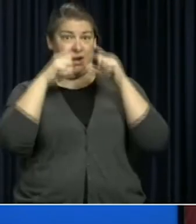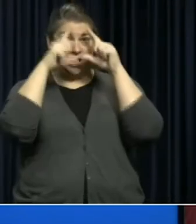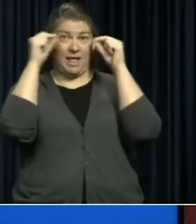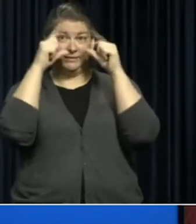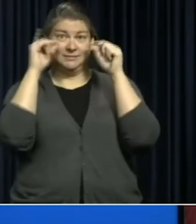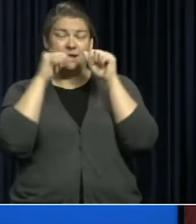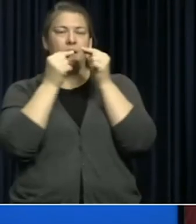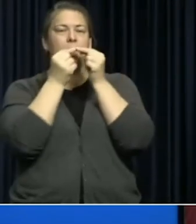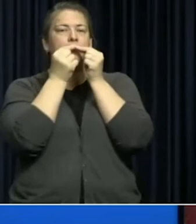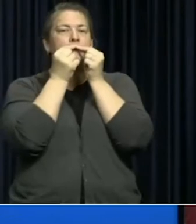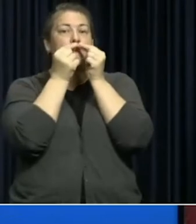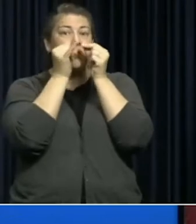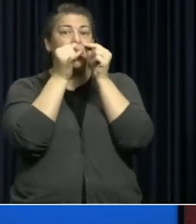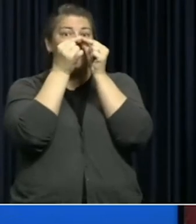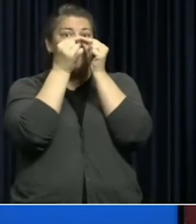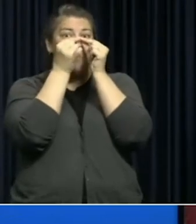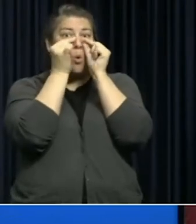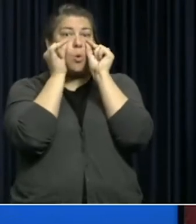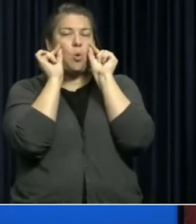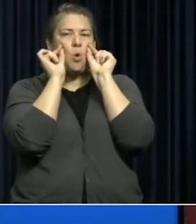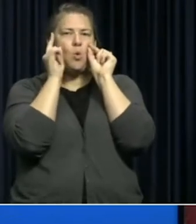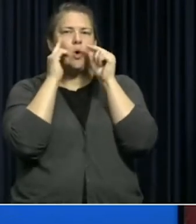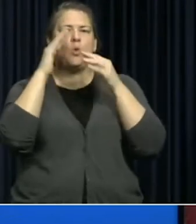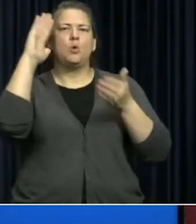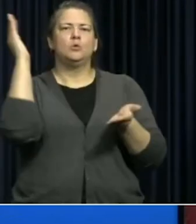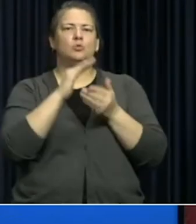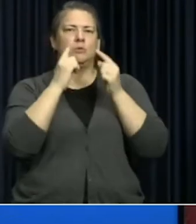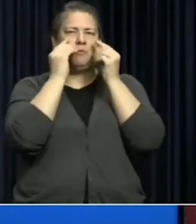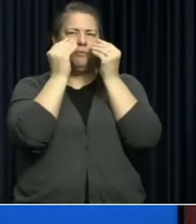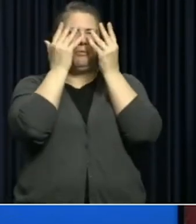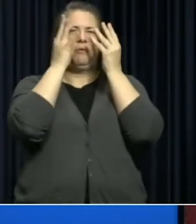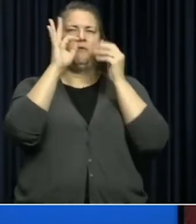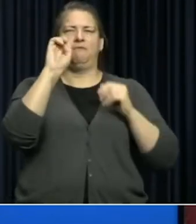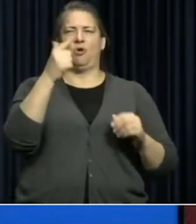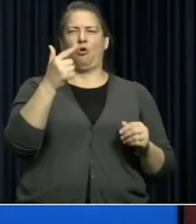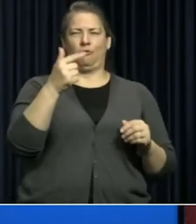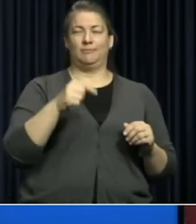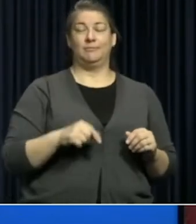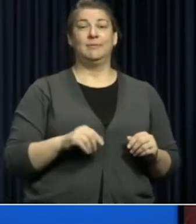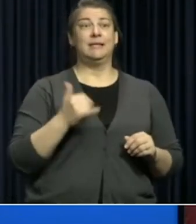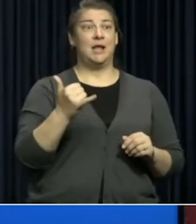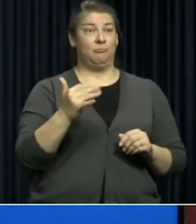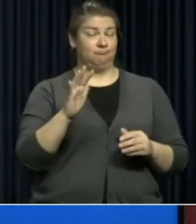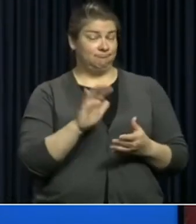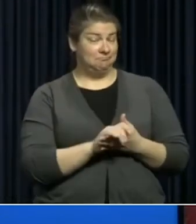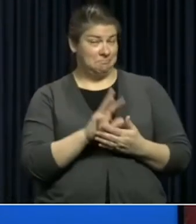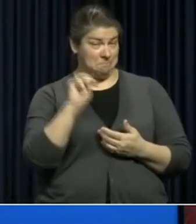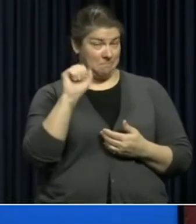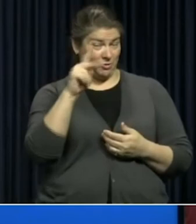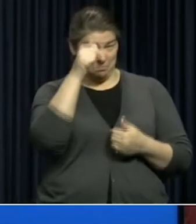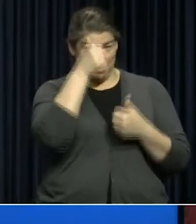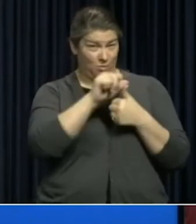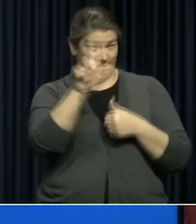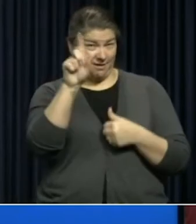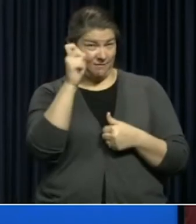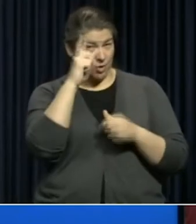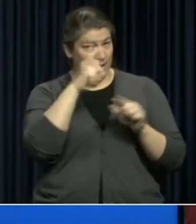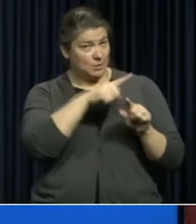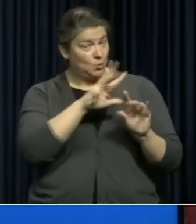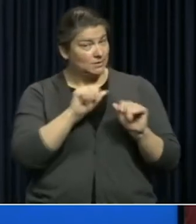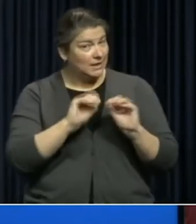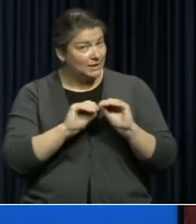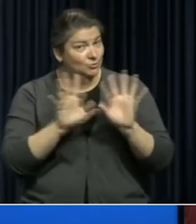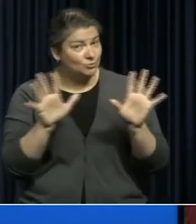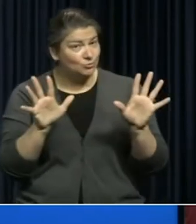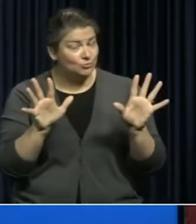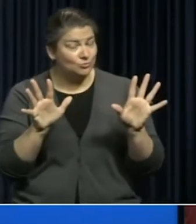it helps to minimize the fogging on this. A few more words about masks. Remember the governor has been very clear about this.